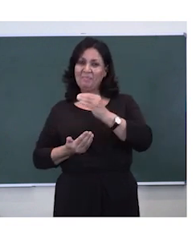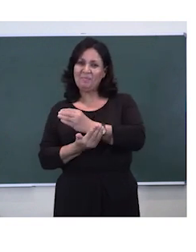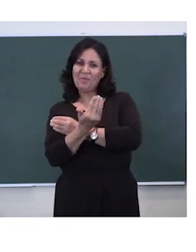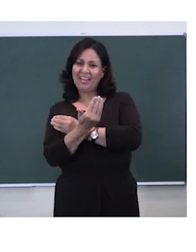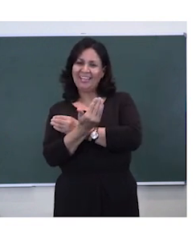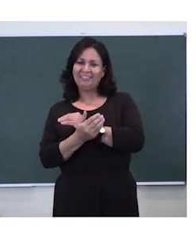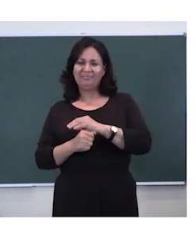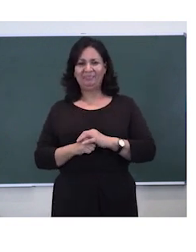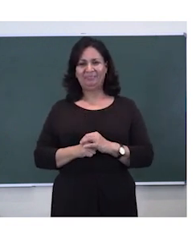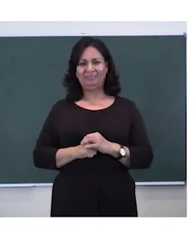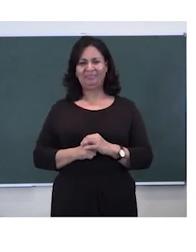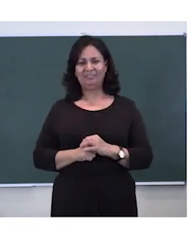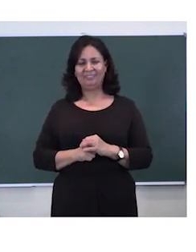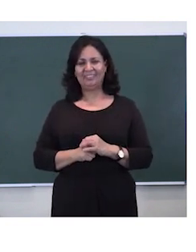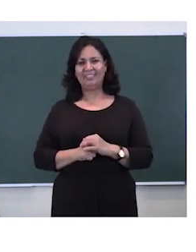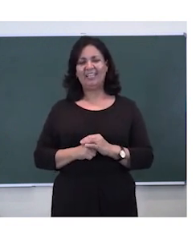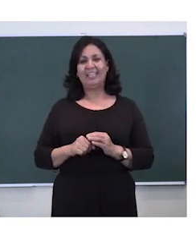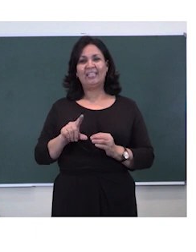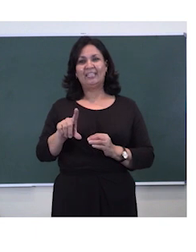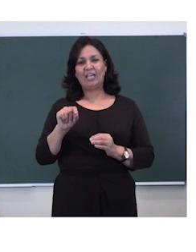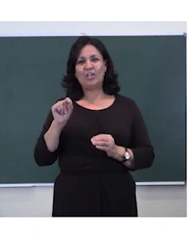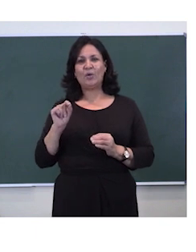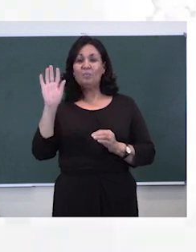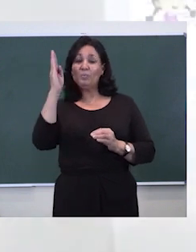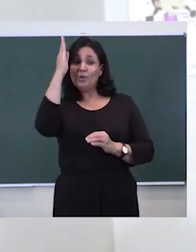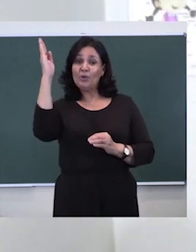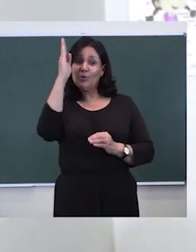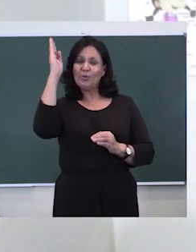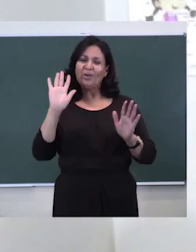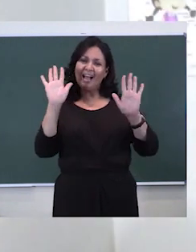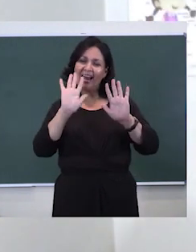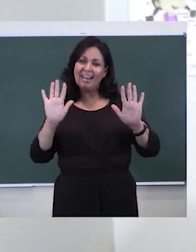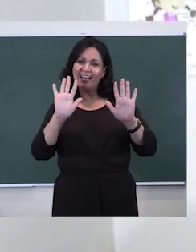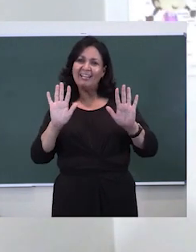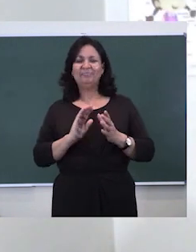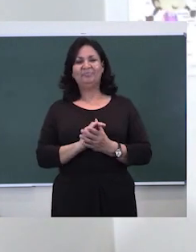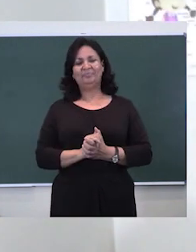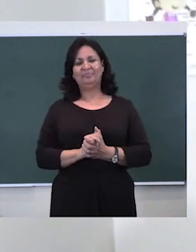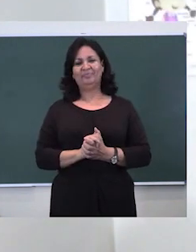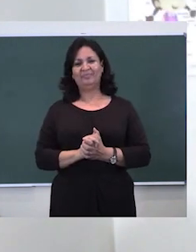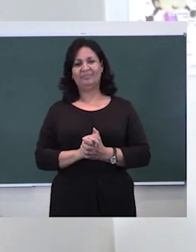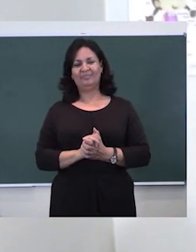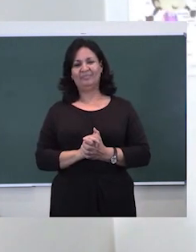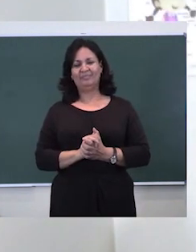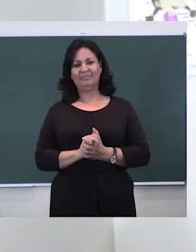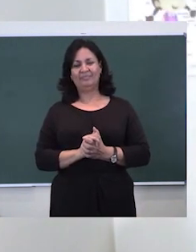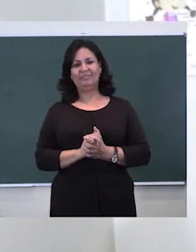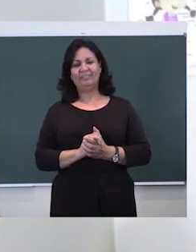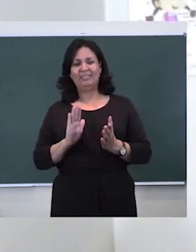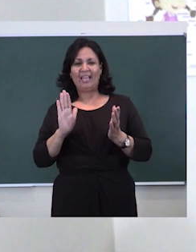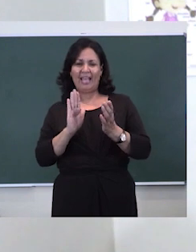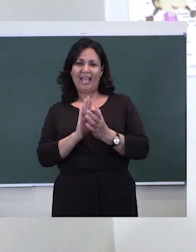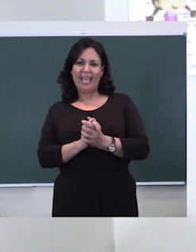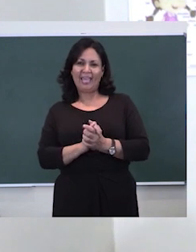like you to take your blue color. Take your blue color. Very good. And the middle